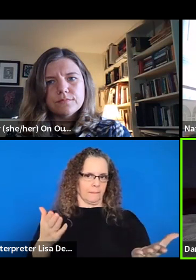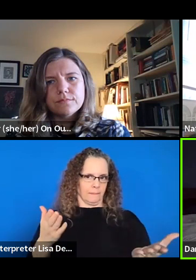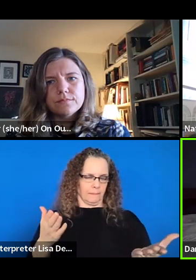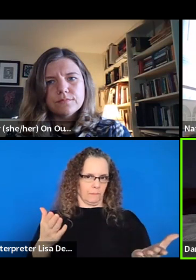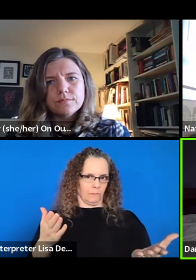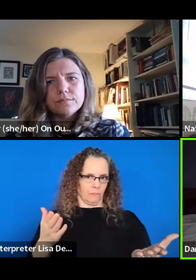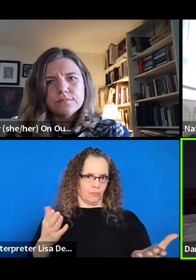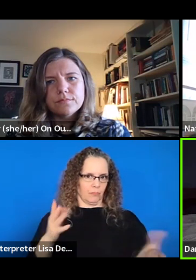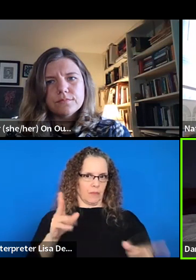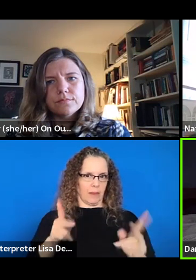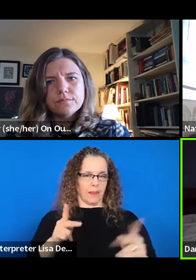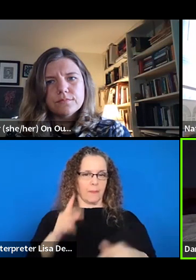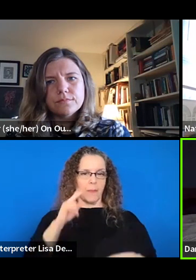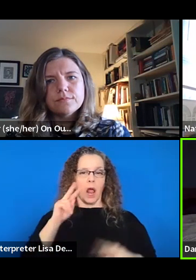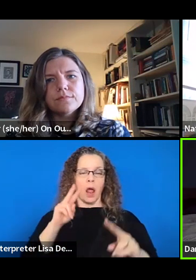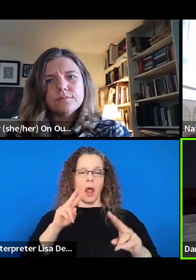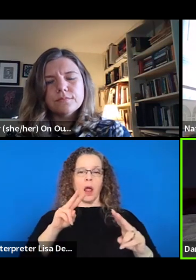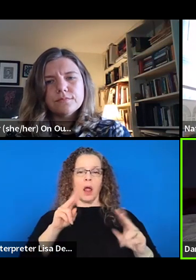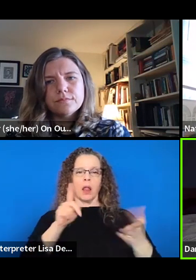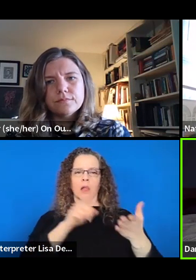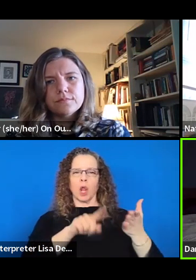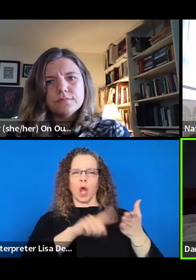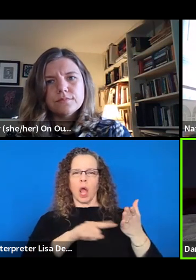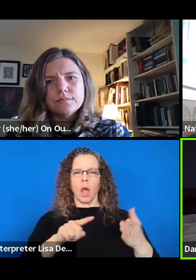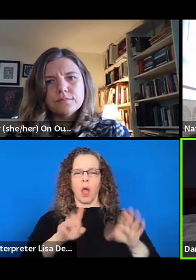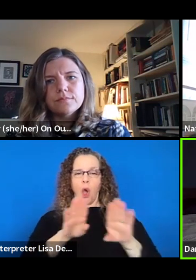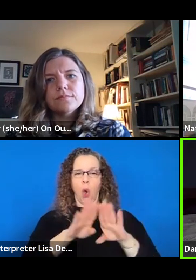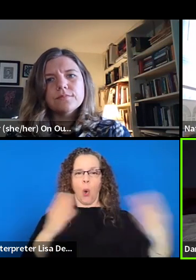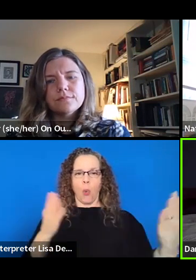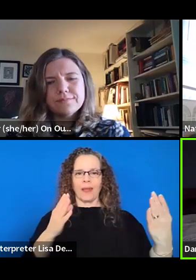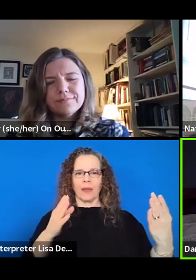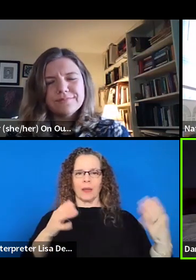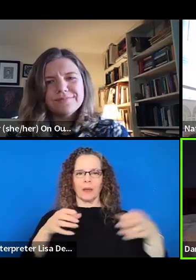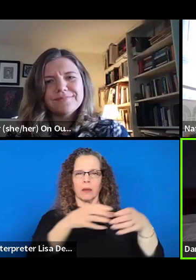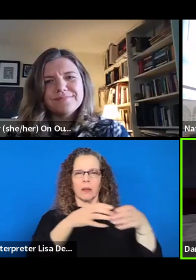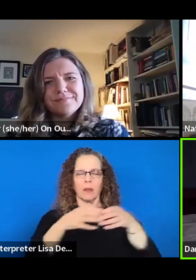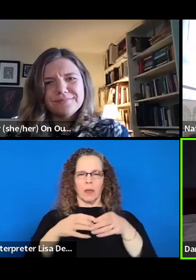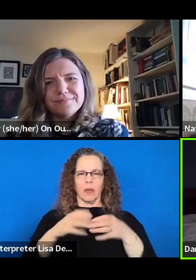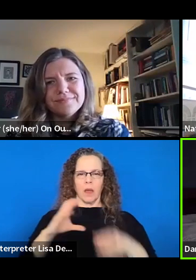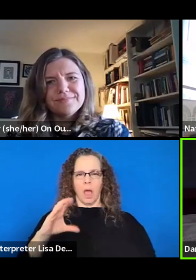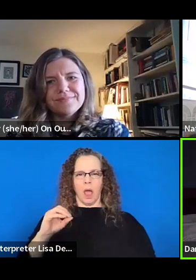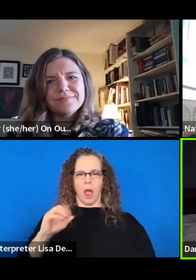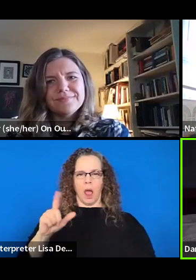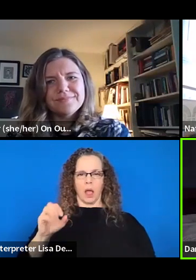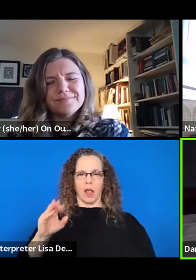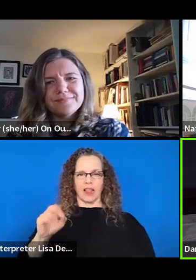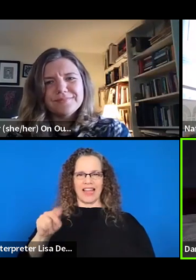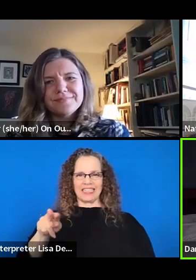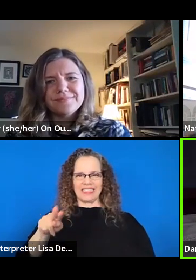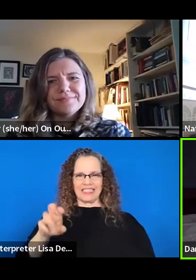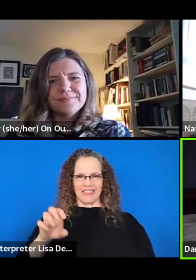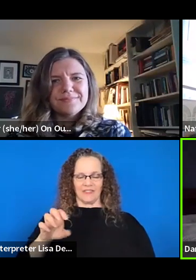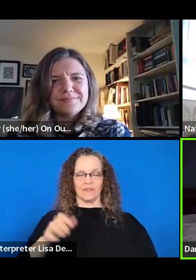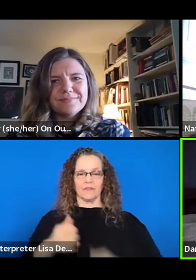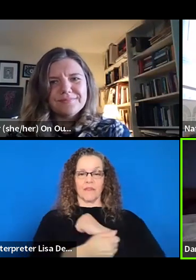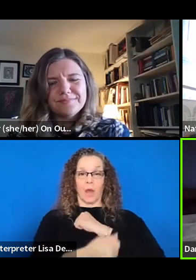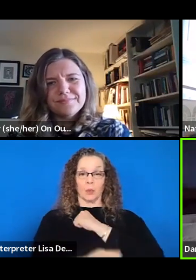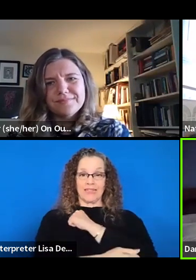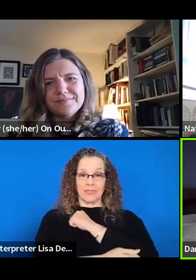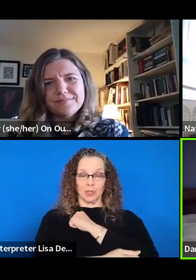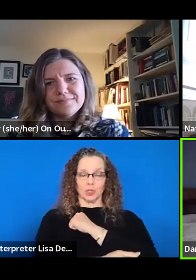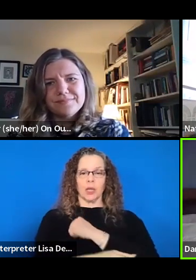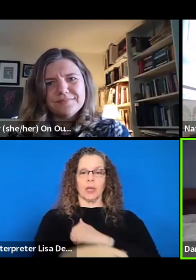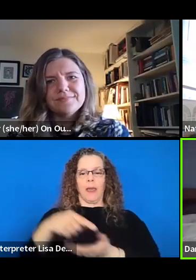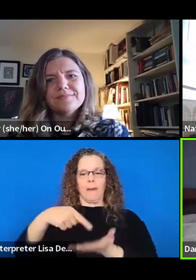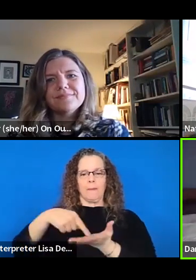up Open Collective Foundation's, um, pay equity calculator. Unfortunately, Open Collective Foundation, who is, uh, who was our